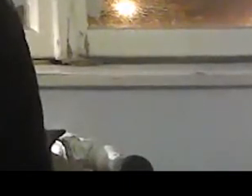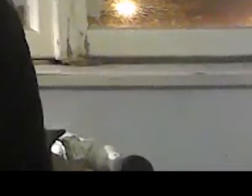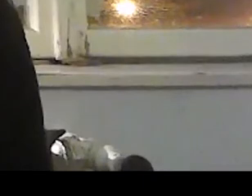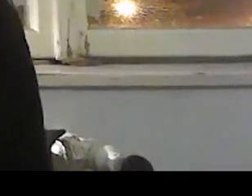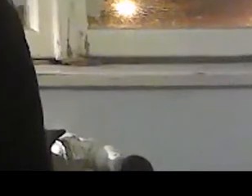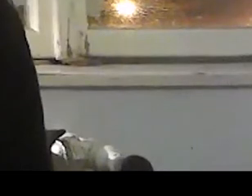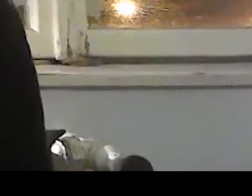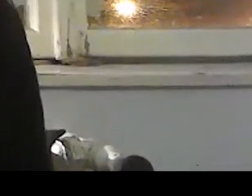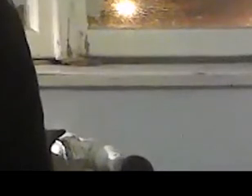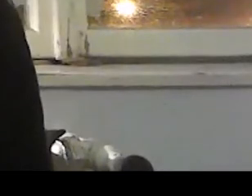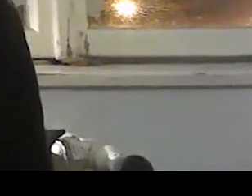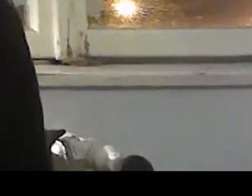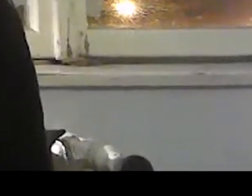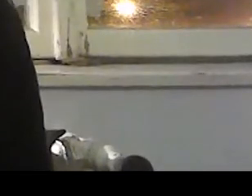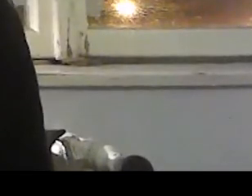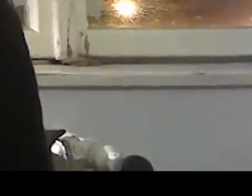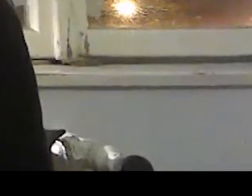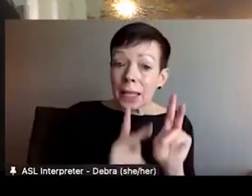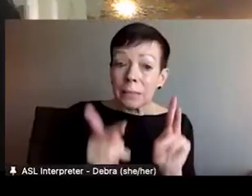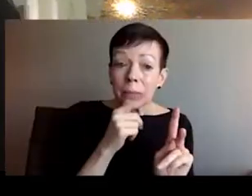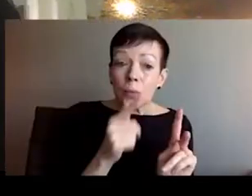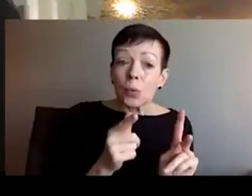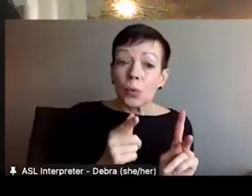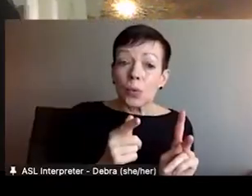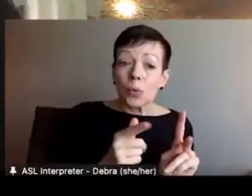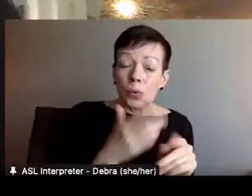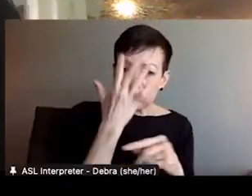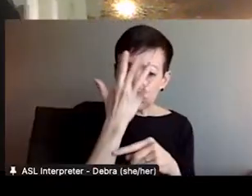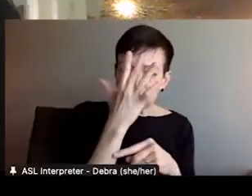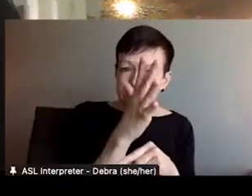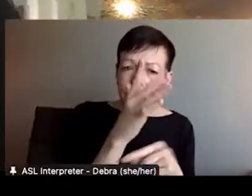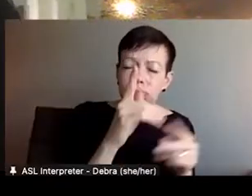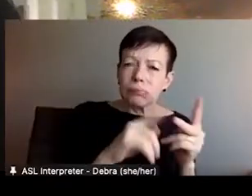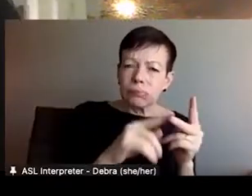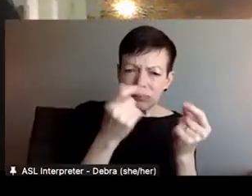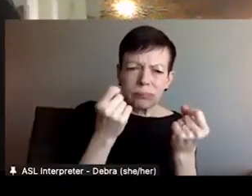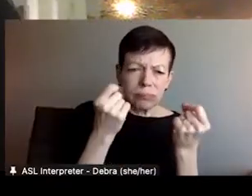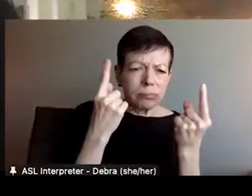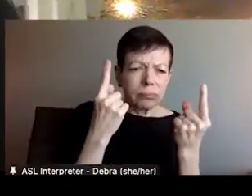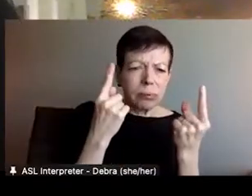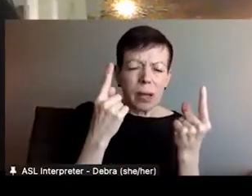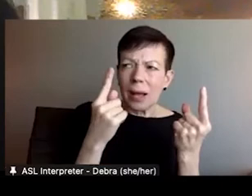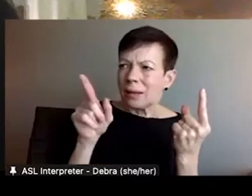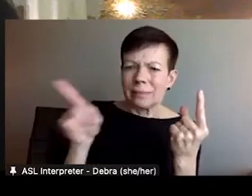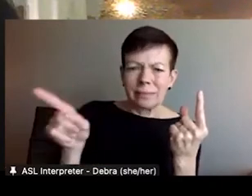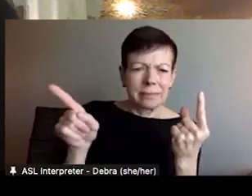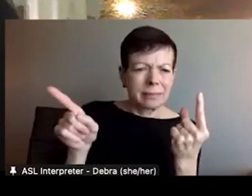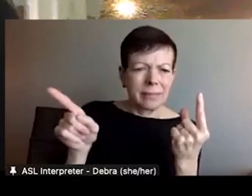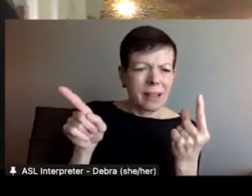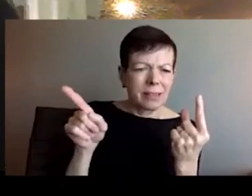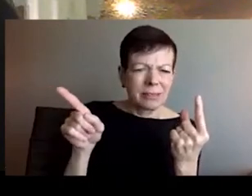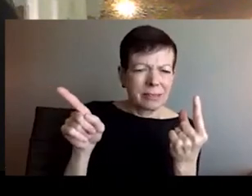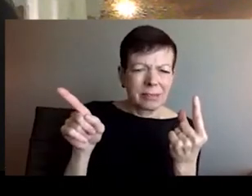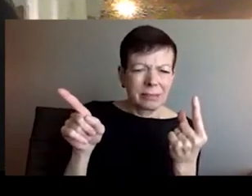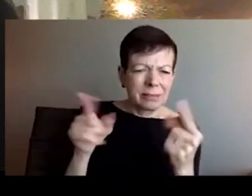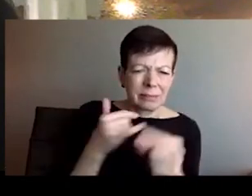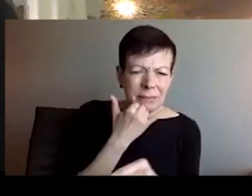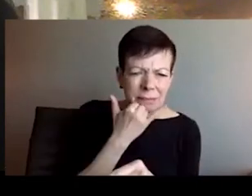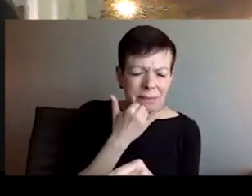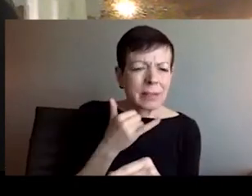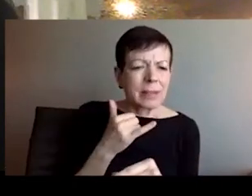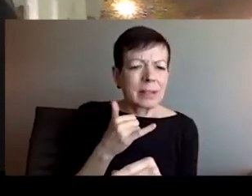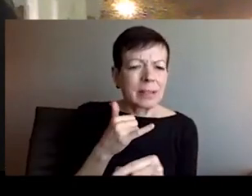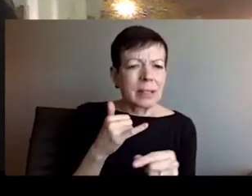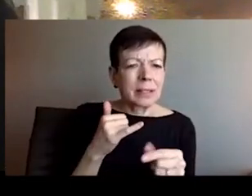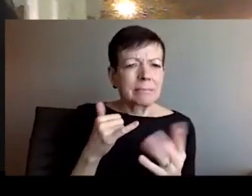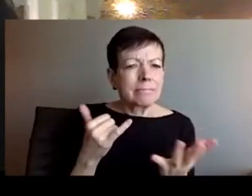the to cover their military actions with the actions of some